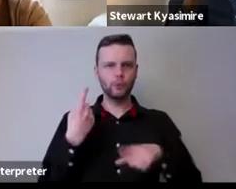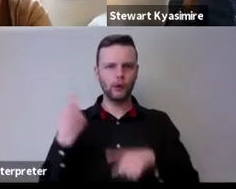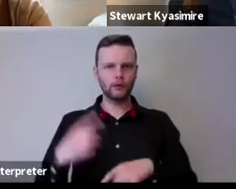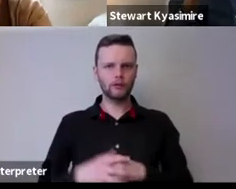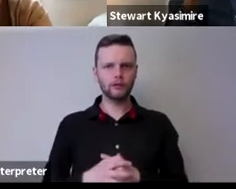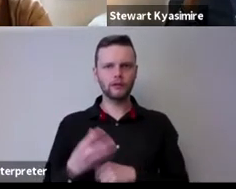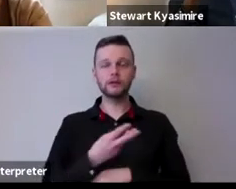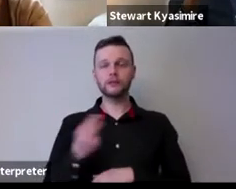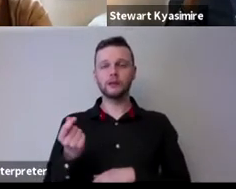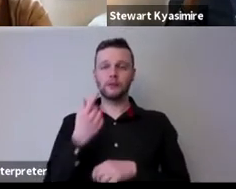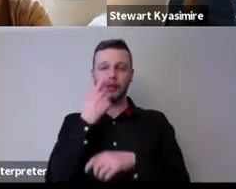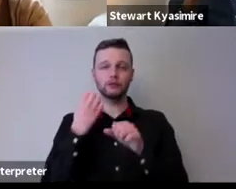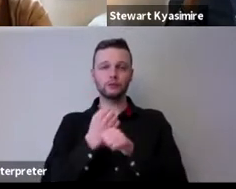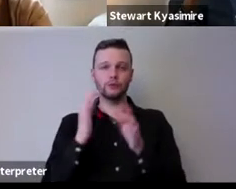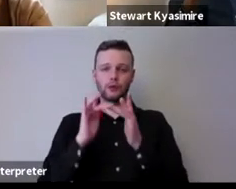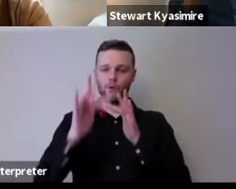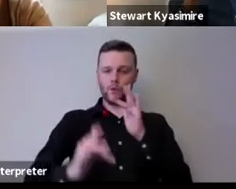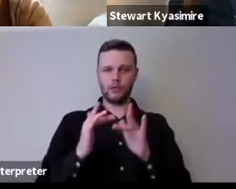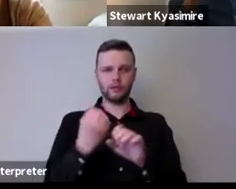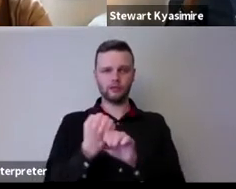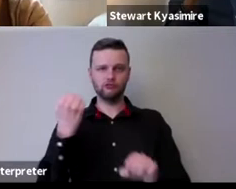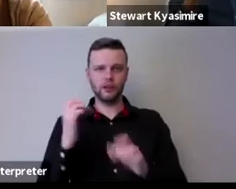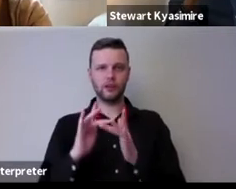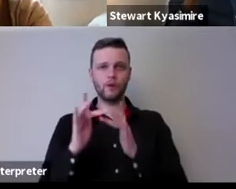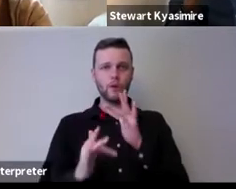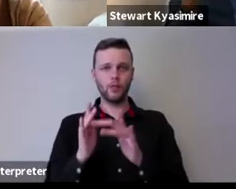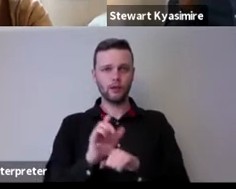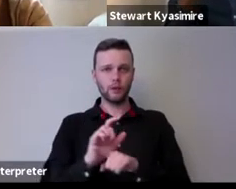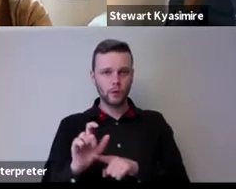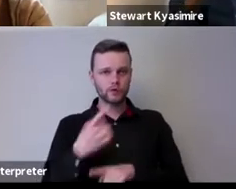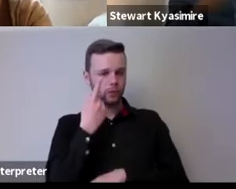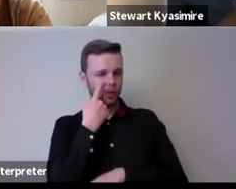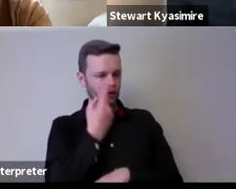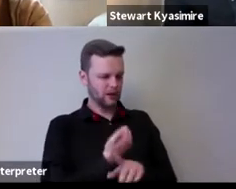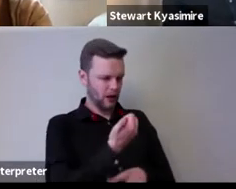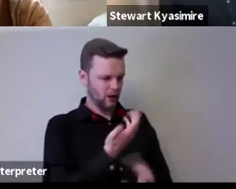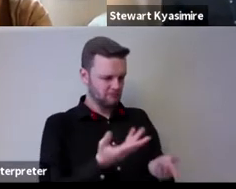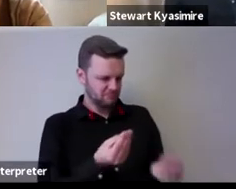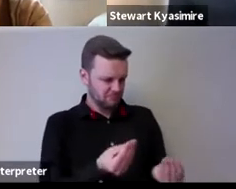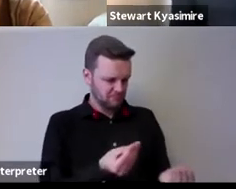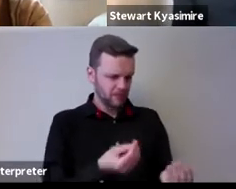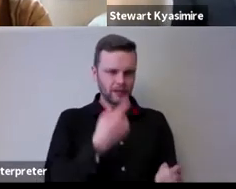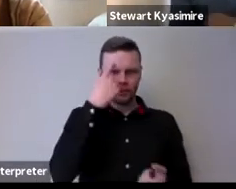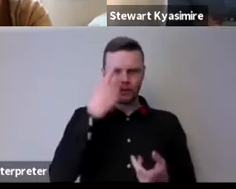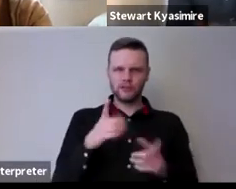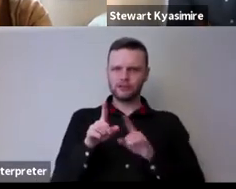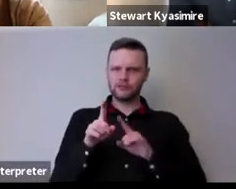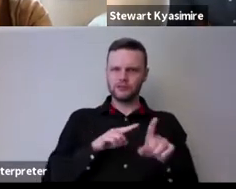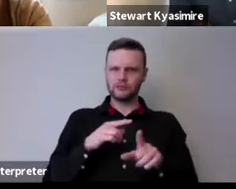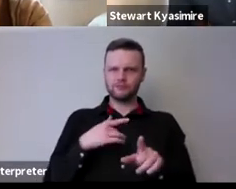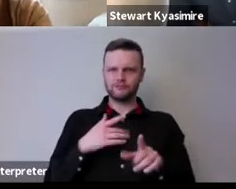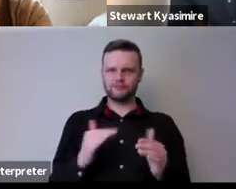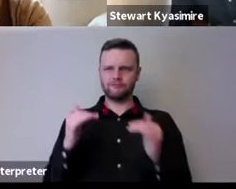online degrees and online courses and I think from our perspective we looked at that but there was no way in which we could pretend that we were you know uh